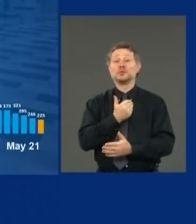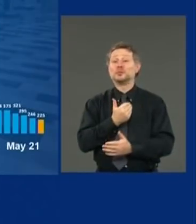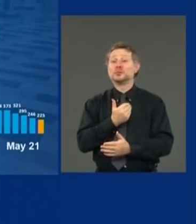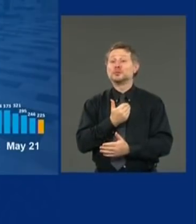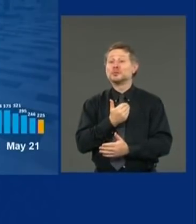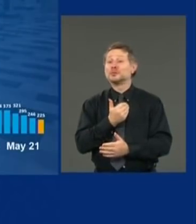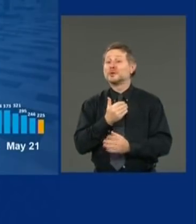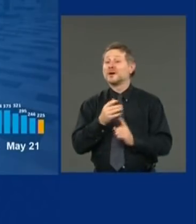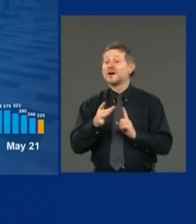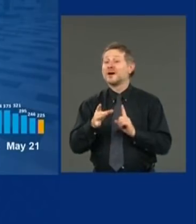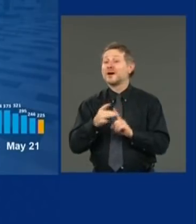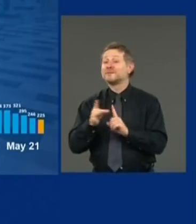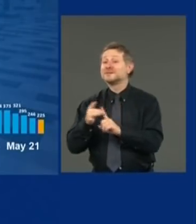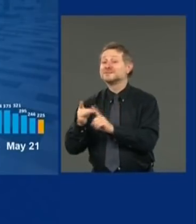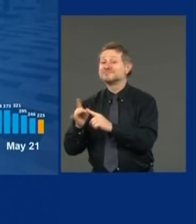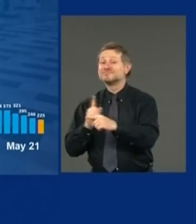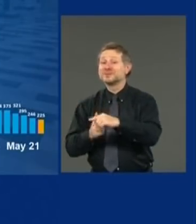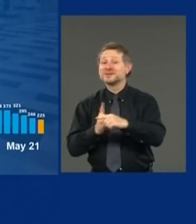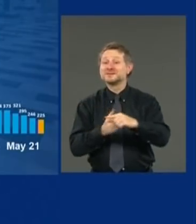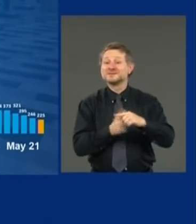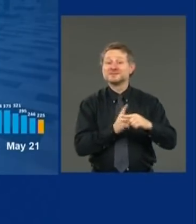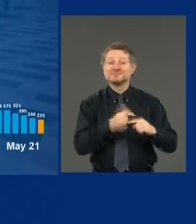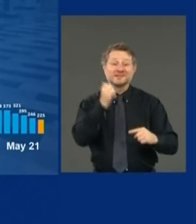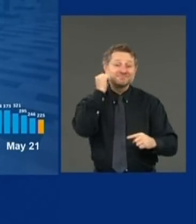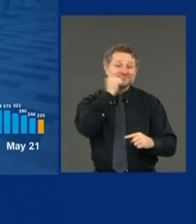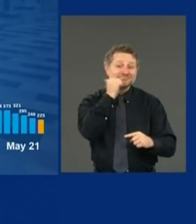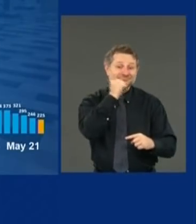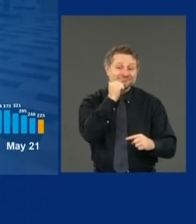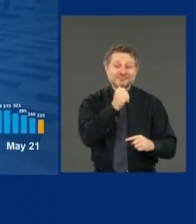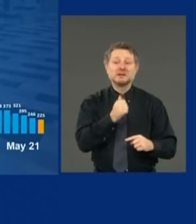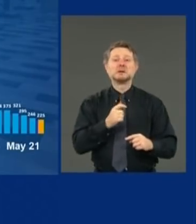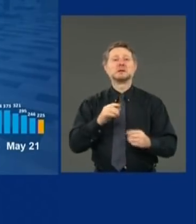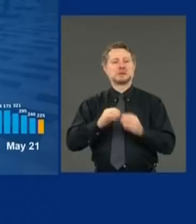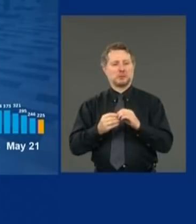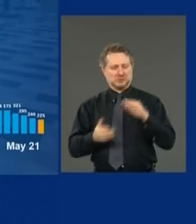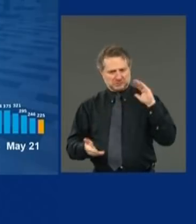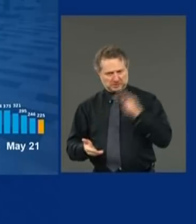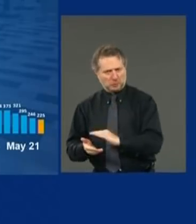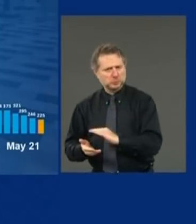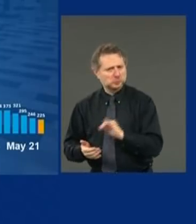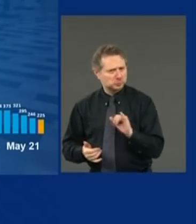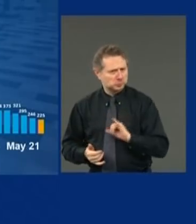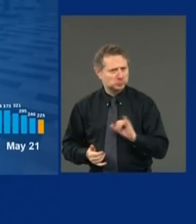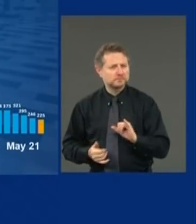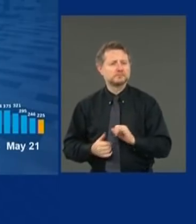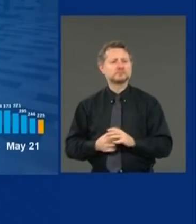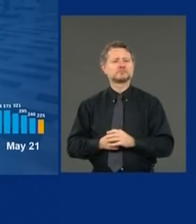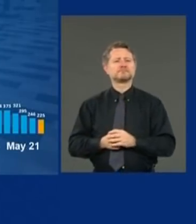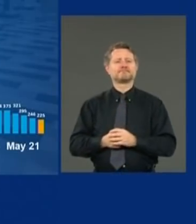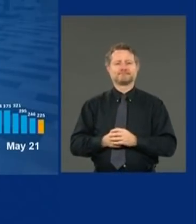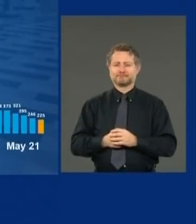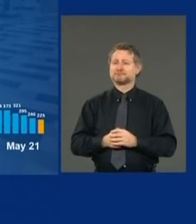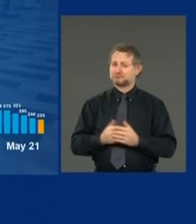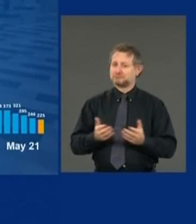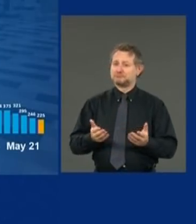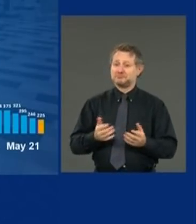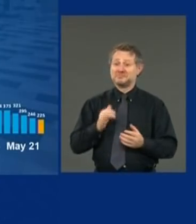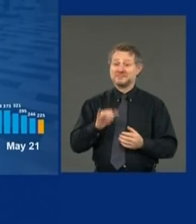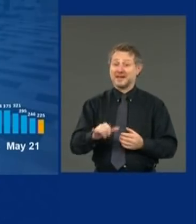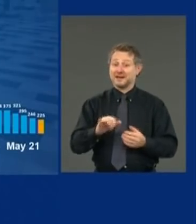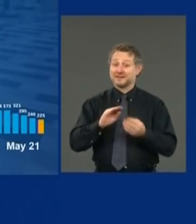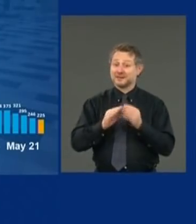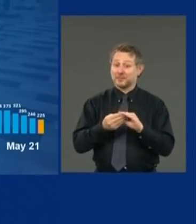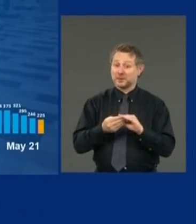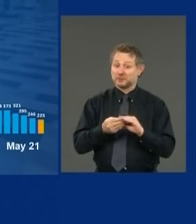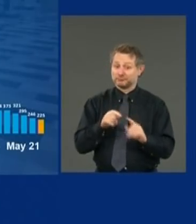Number of new cases per day is down. This is a level now that is